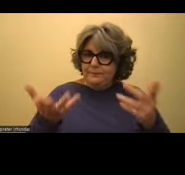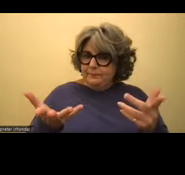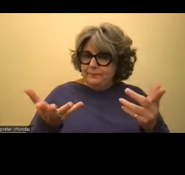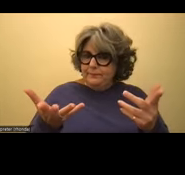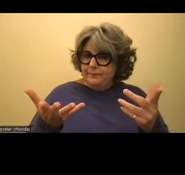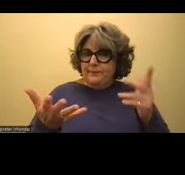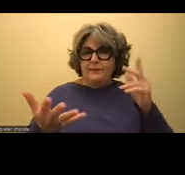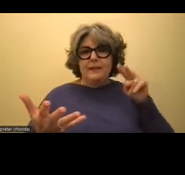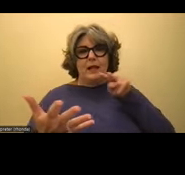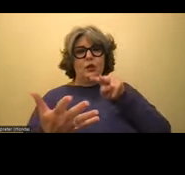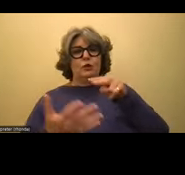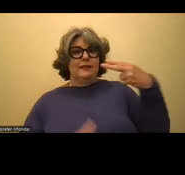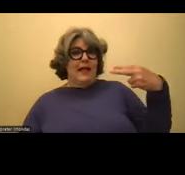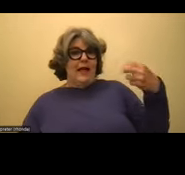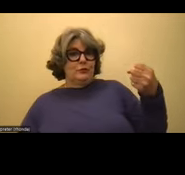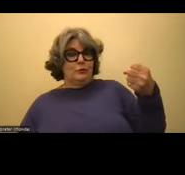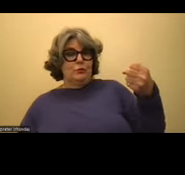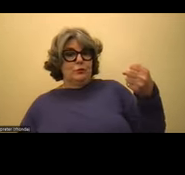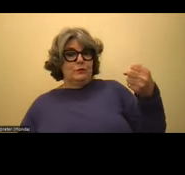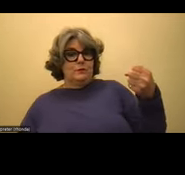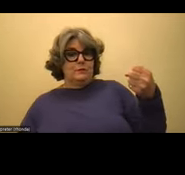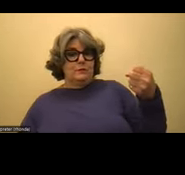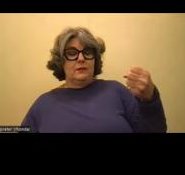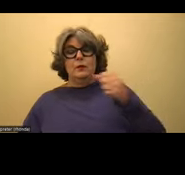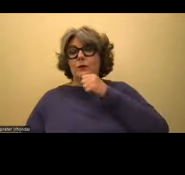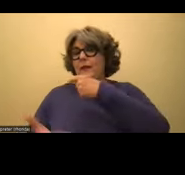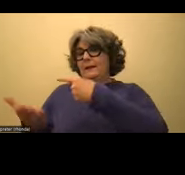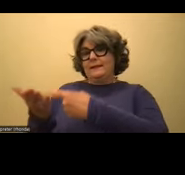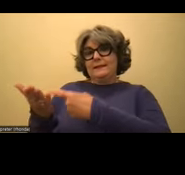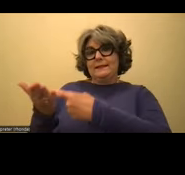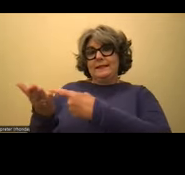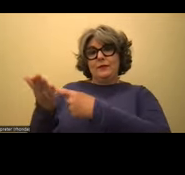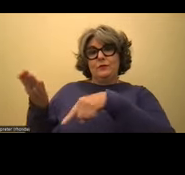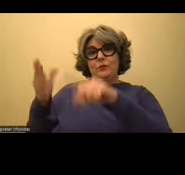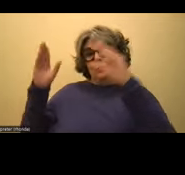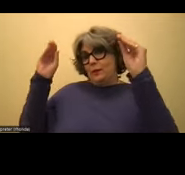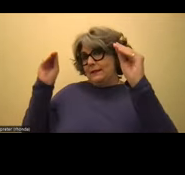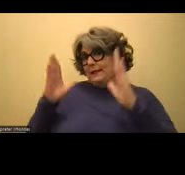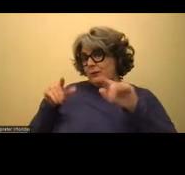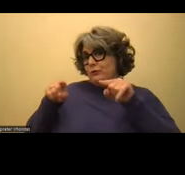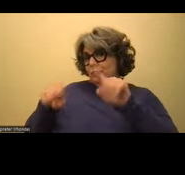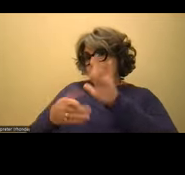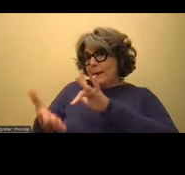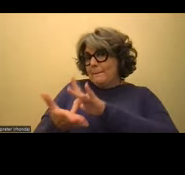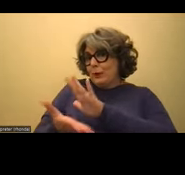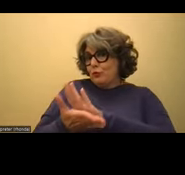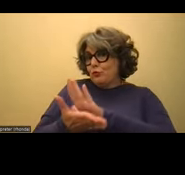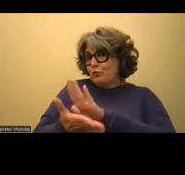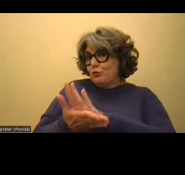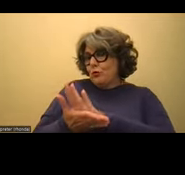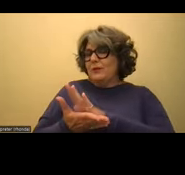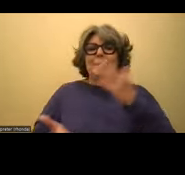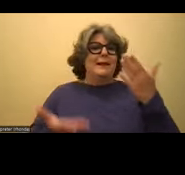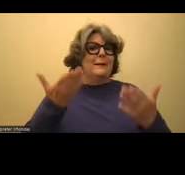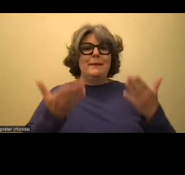look at it in high school. So without some of the conversations I had with teachers in middle school, I don't think I would be